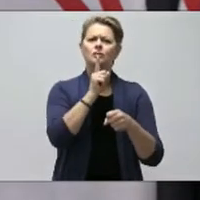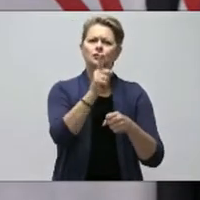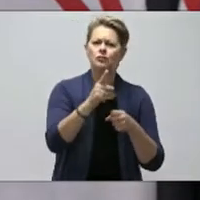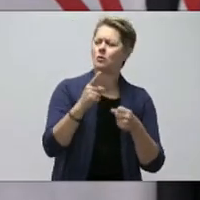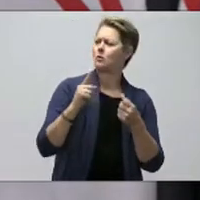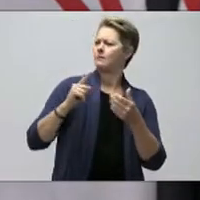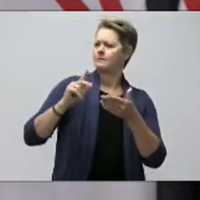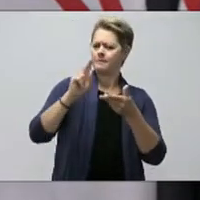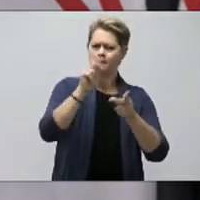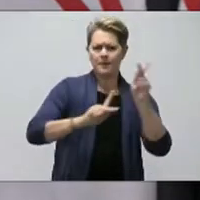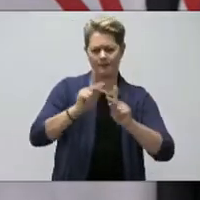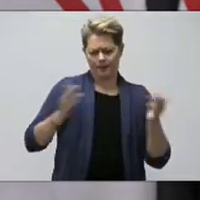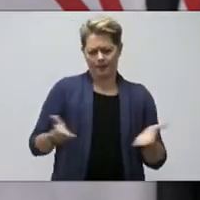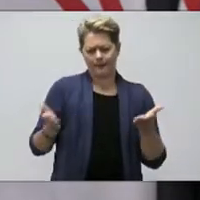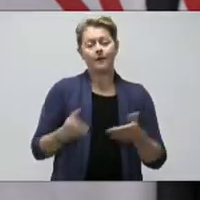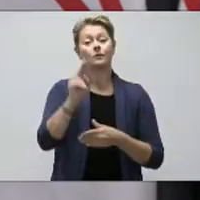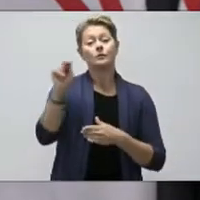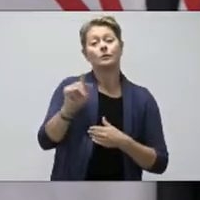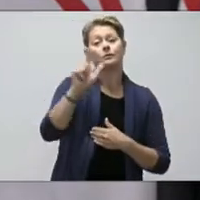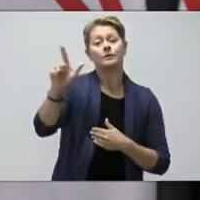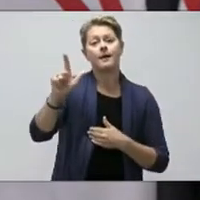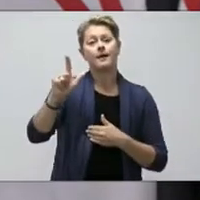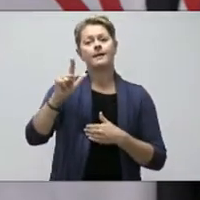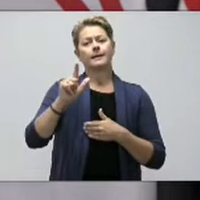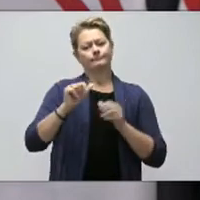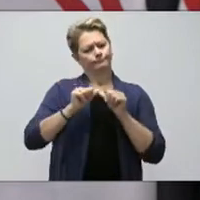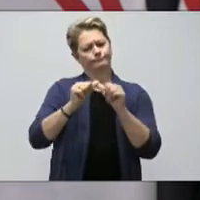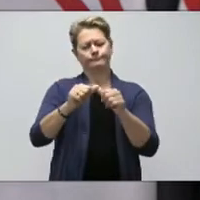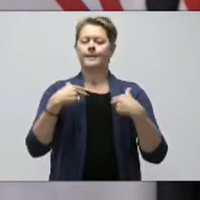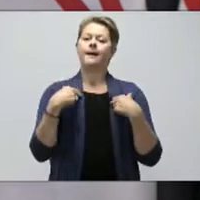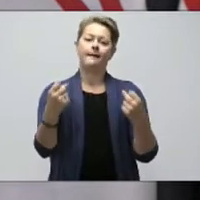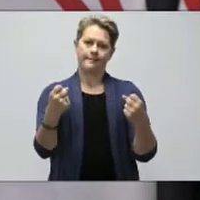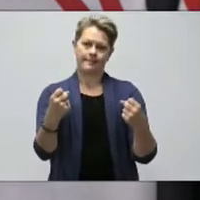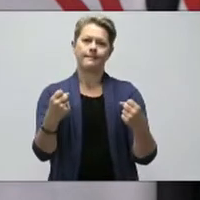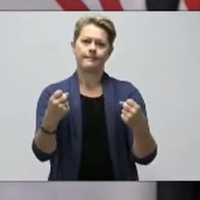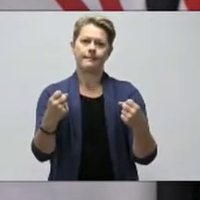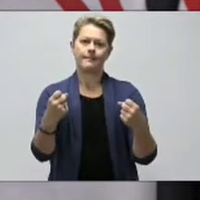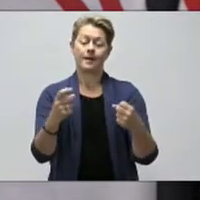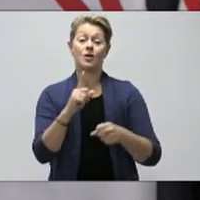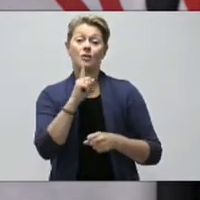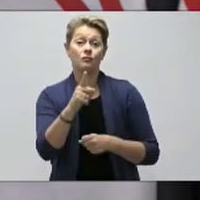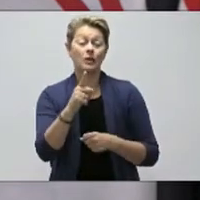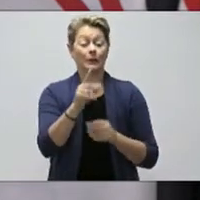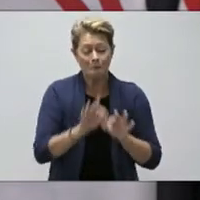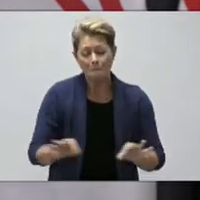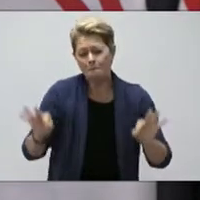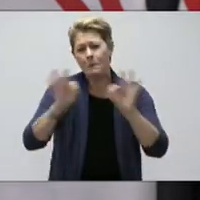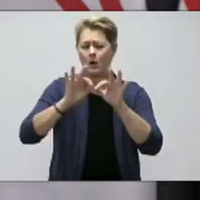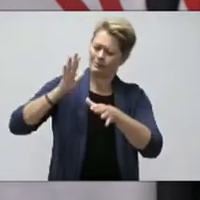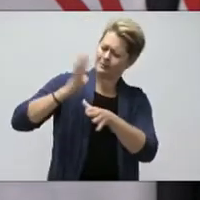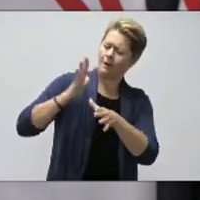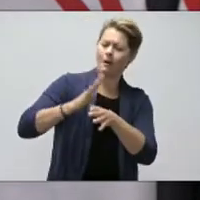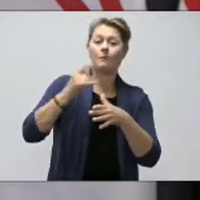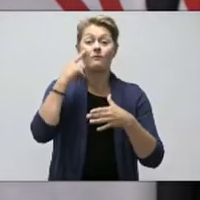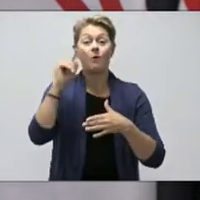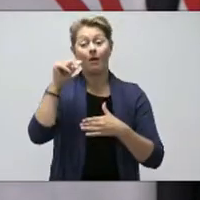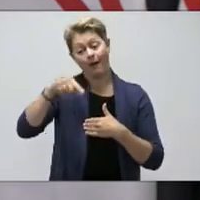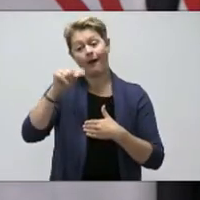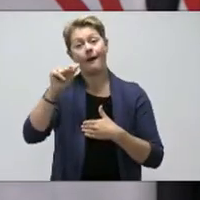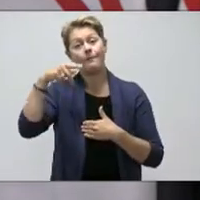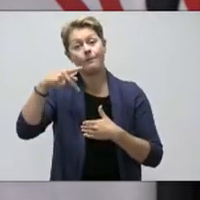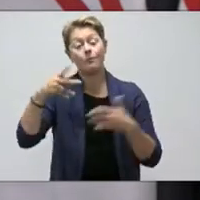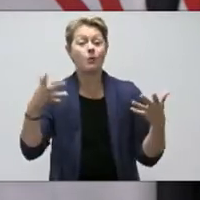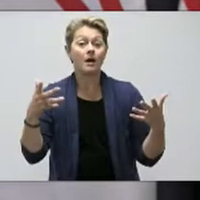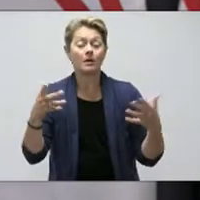all our residents, and I can assure you protecting the privacy of users was at the forefront in working on COVID Alert.